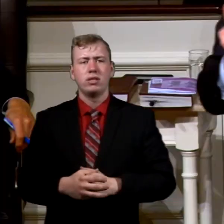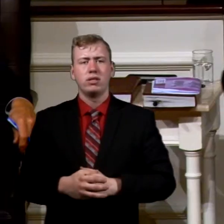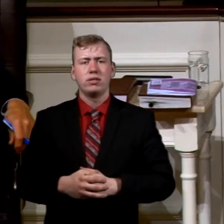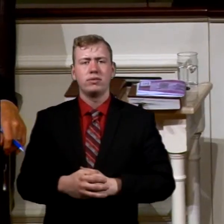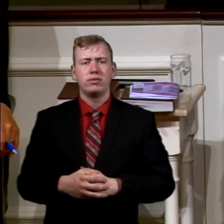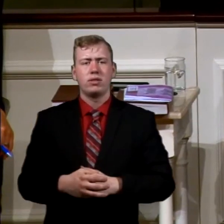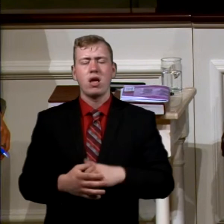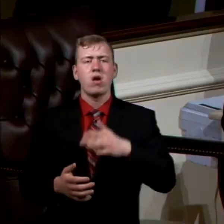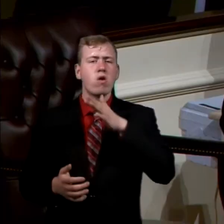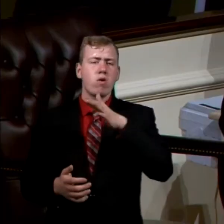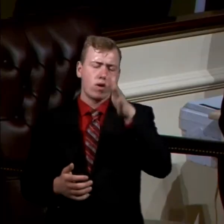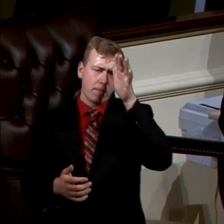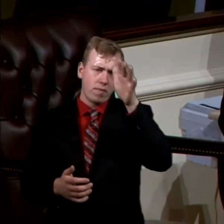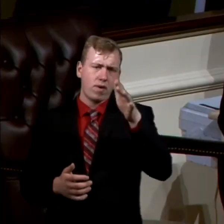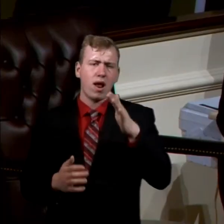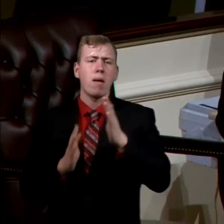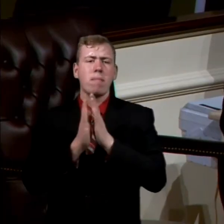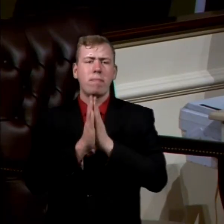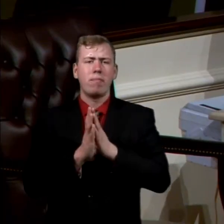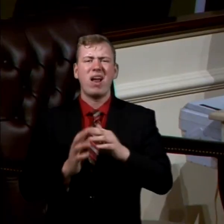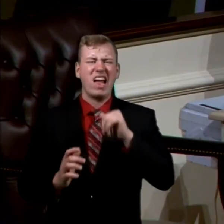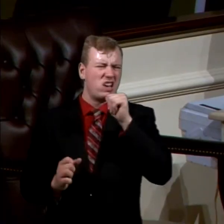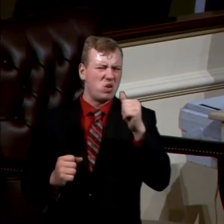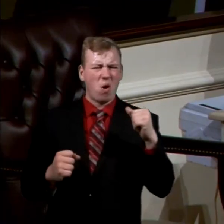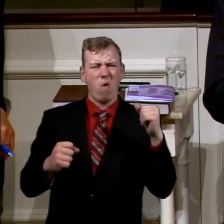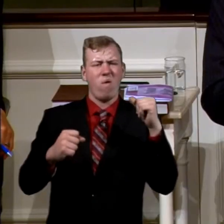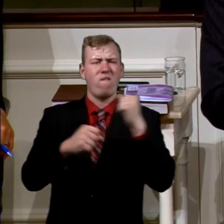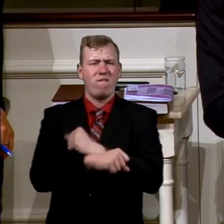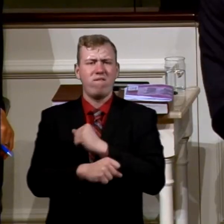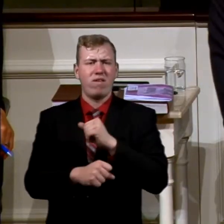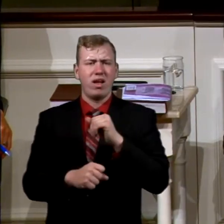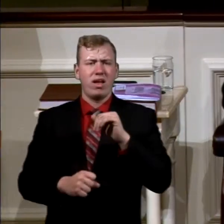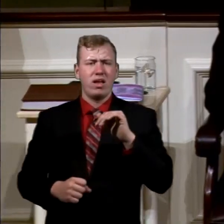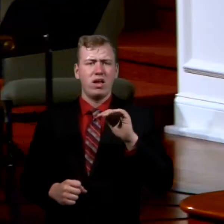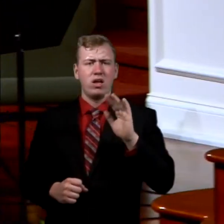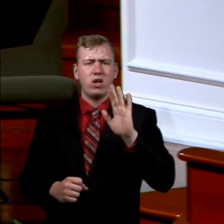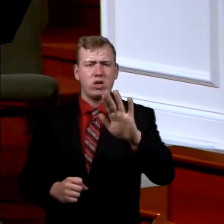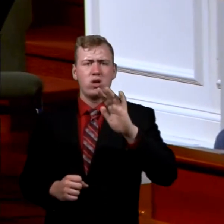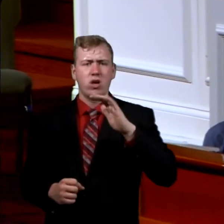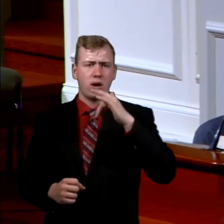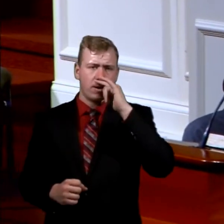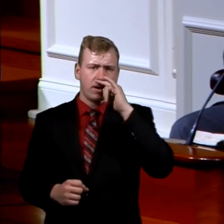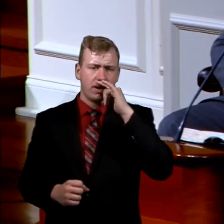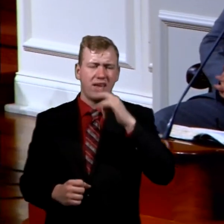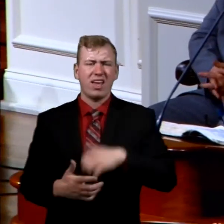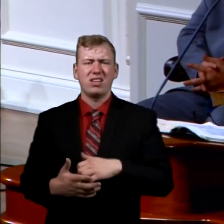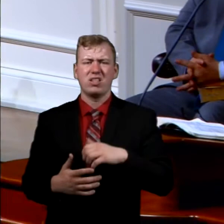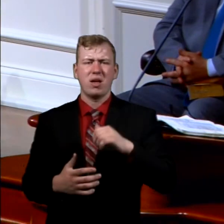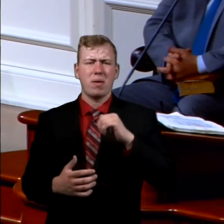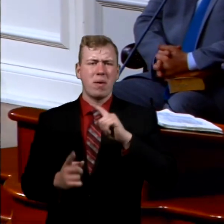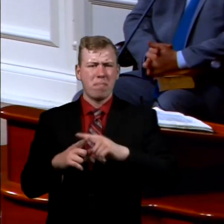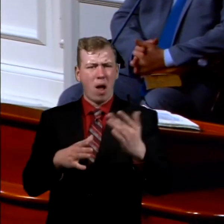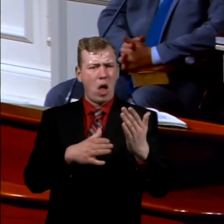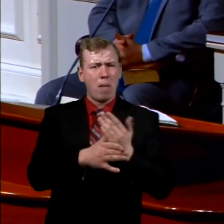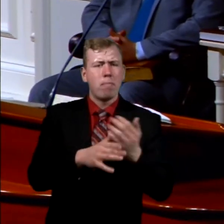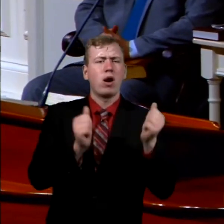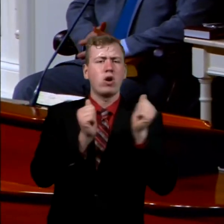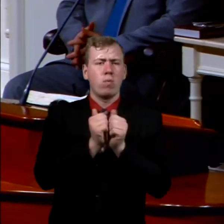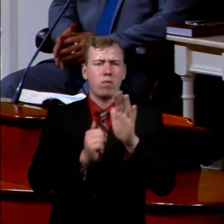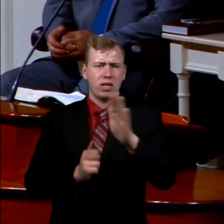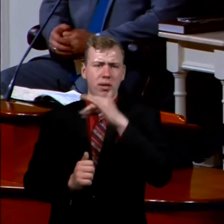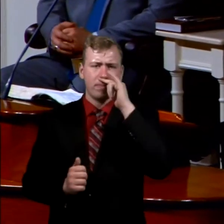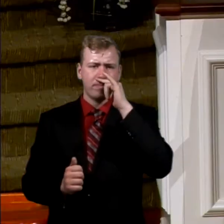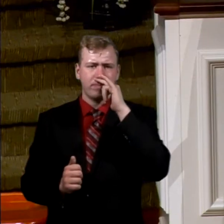Grandparents, boy, you ought to pray. Don't fight your sons and daughters, but partner with them.